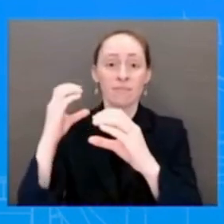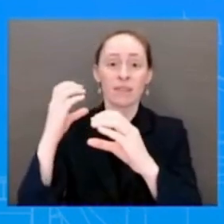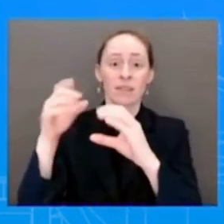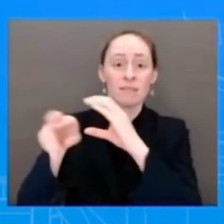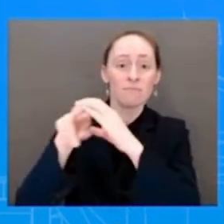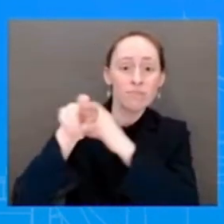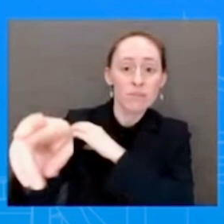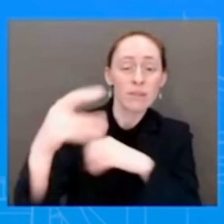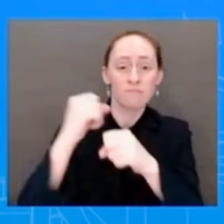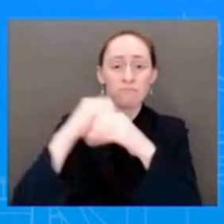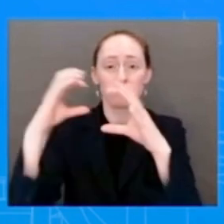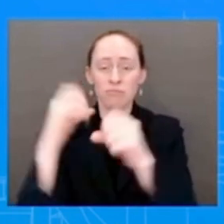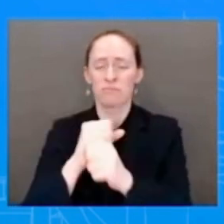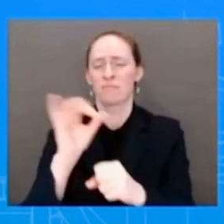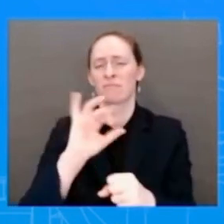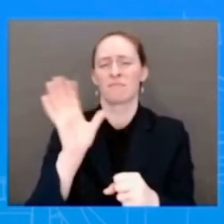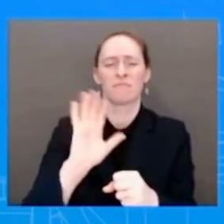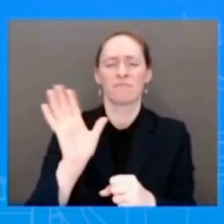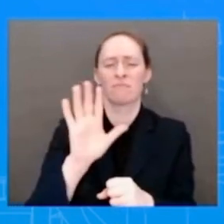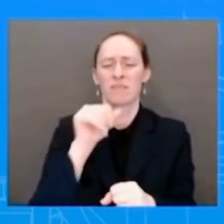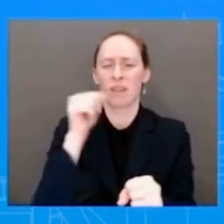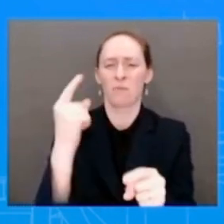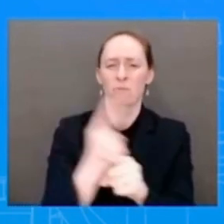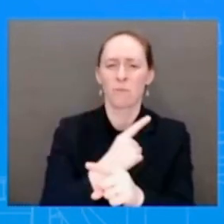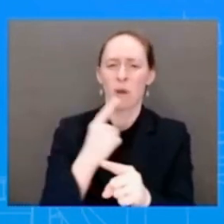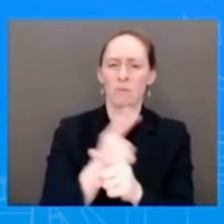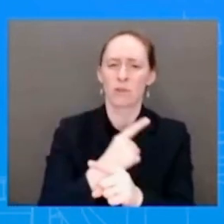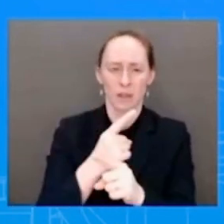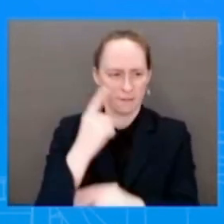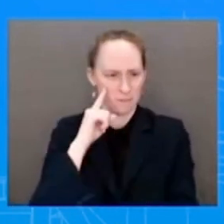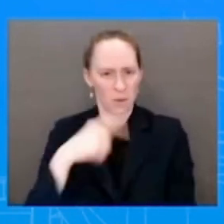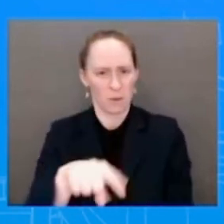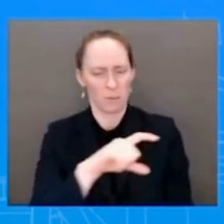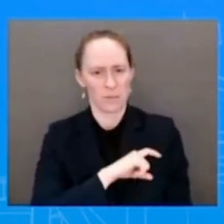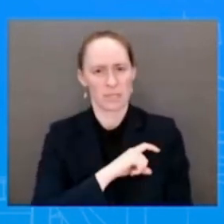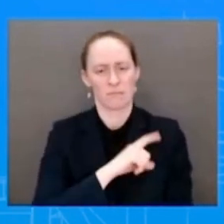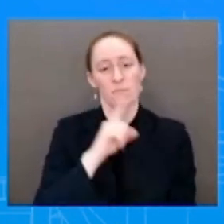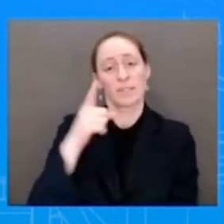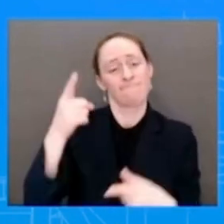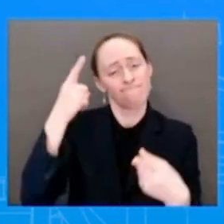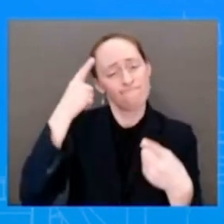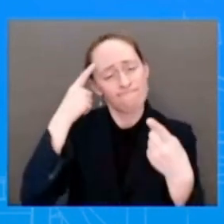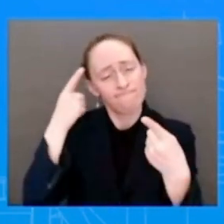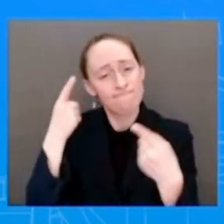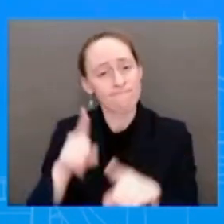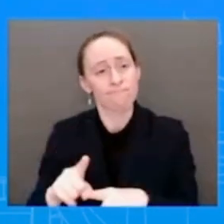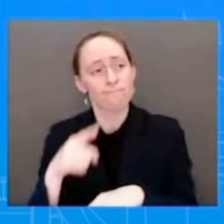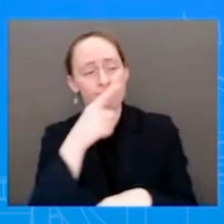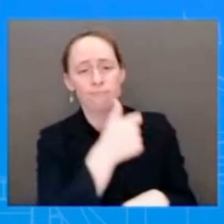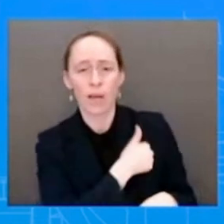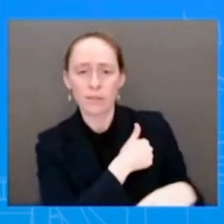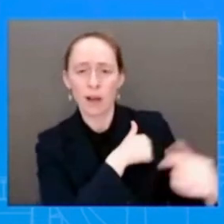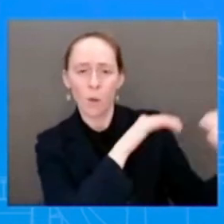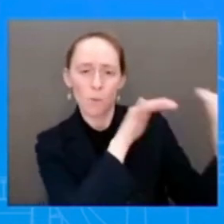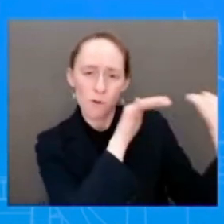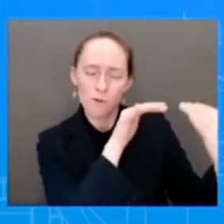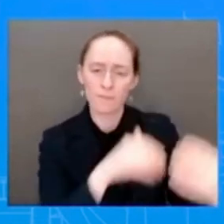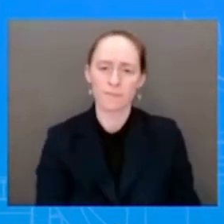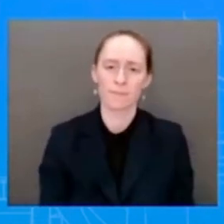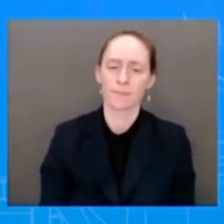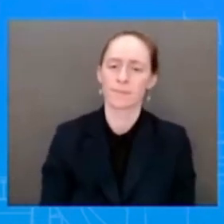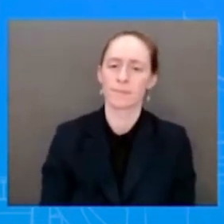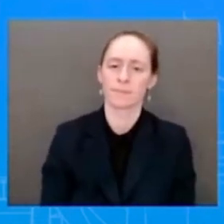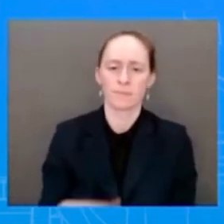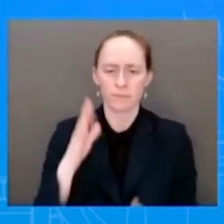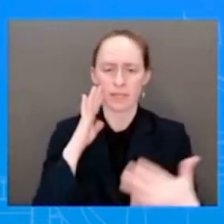action can substitute federal legislation. Real and lasting change at the state and local levels will require Congress to act.